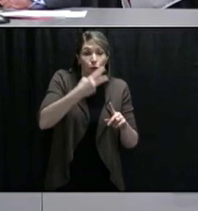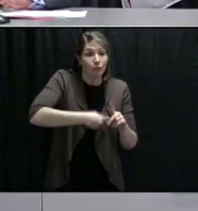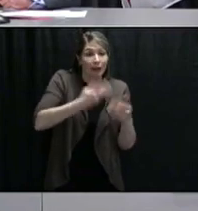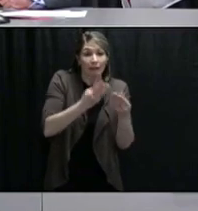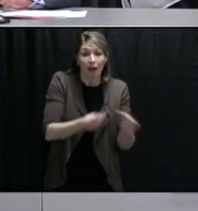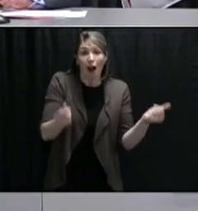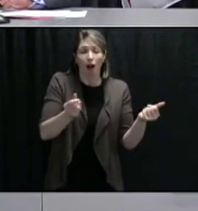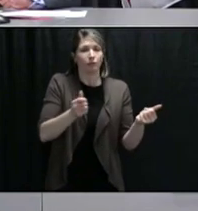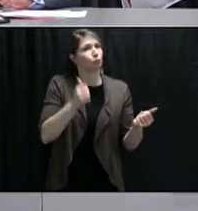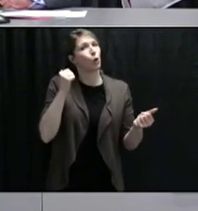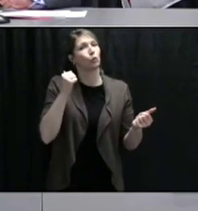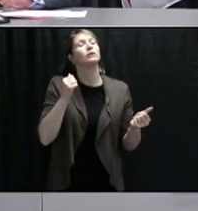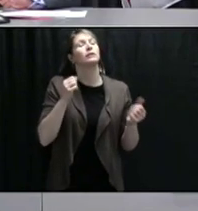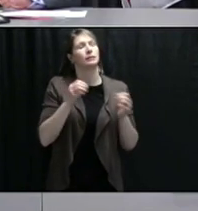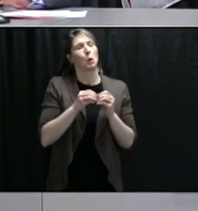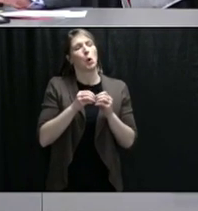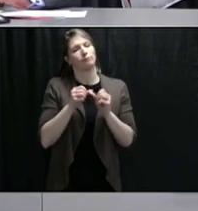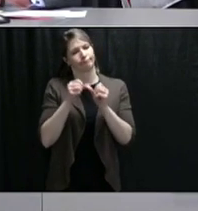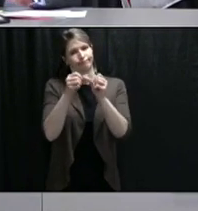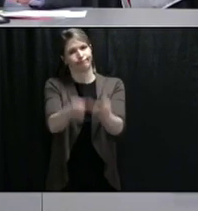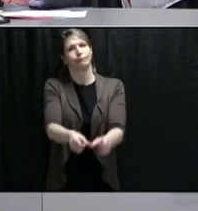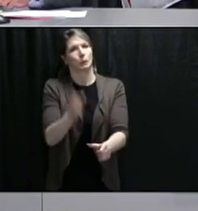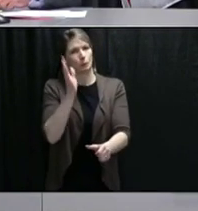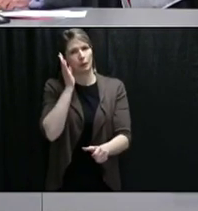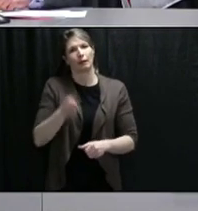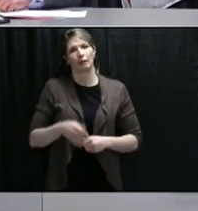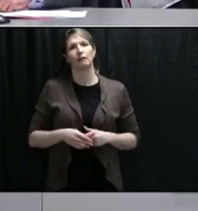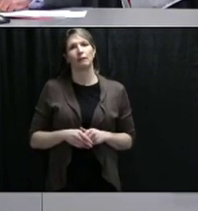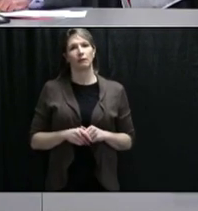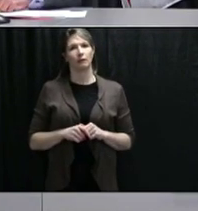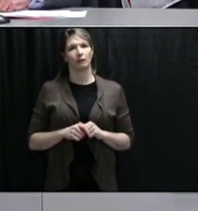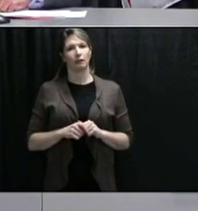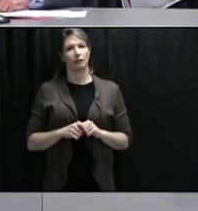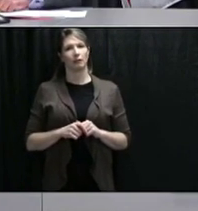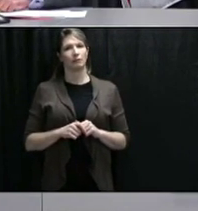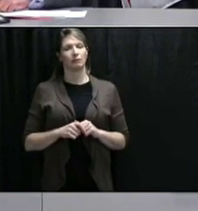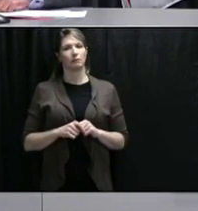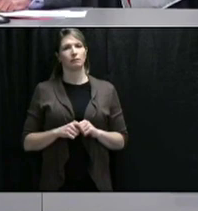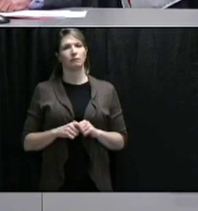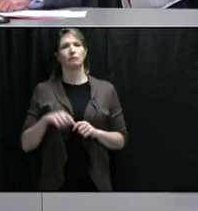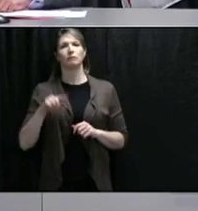Our next questions are from Elizabeth Witten of All-Newfoundland, Labrador. Please go ahead.